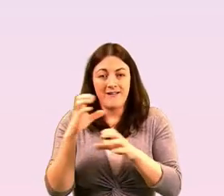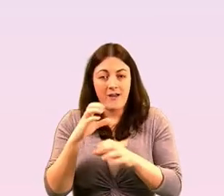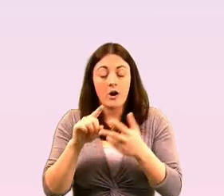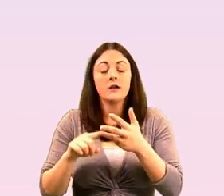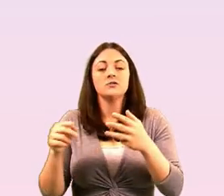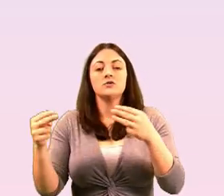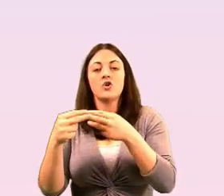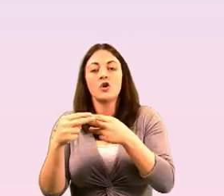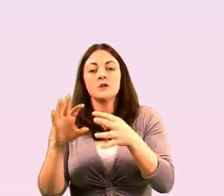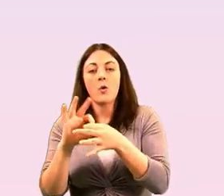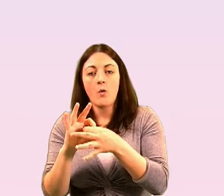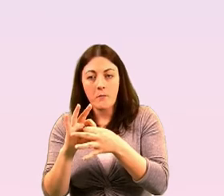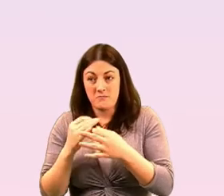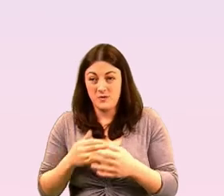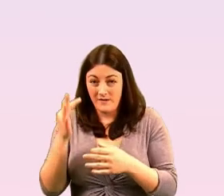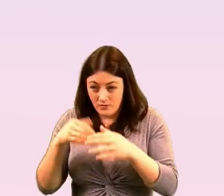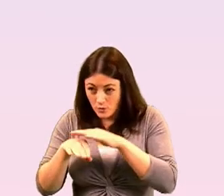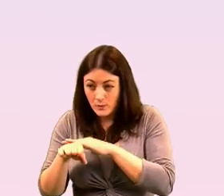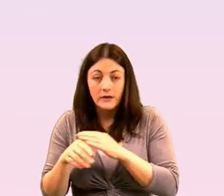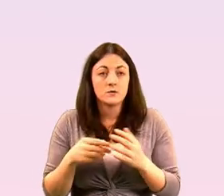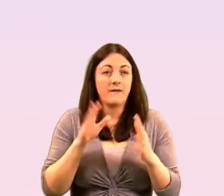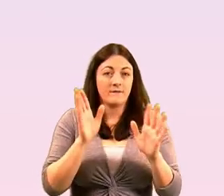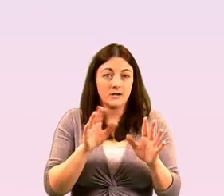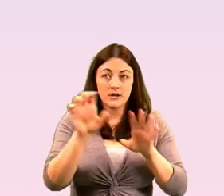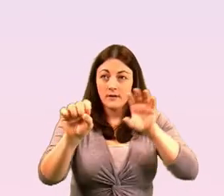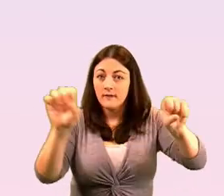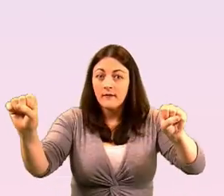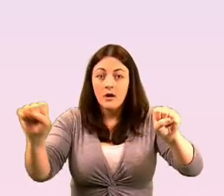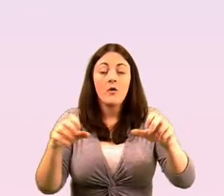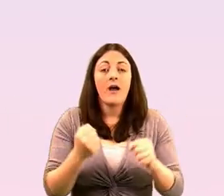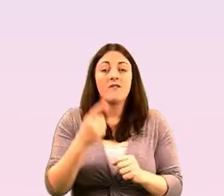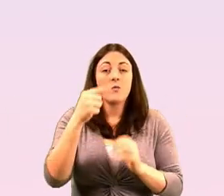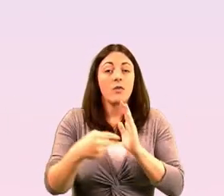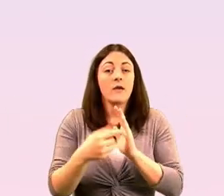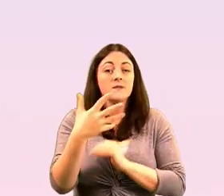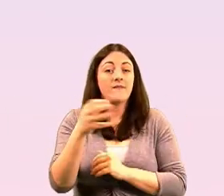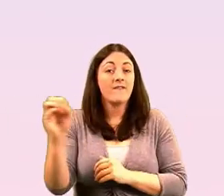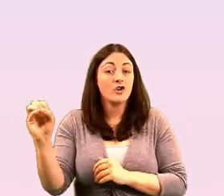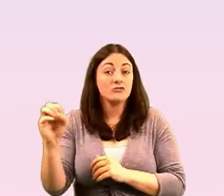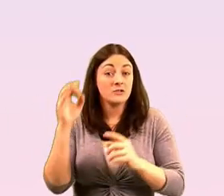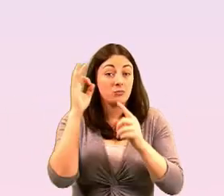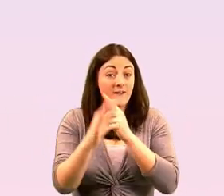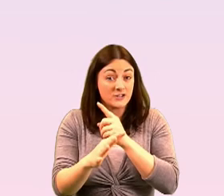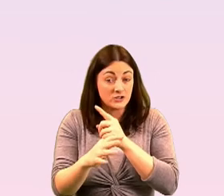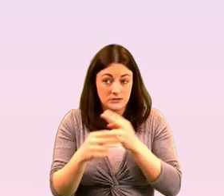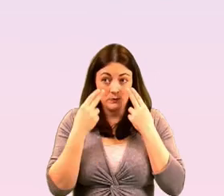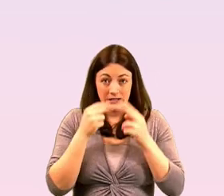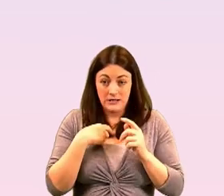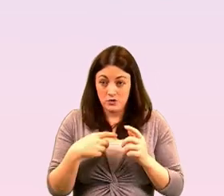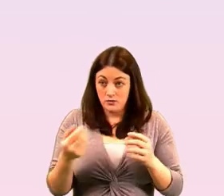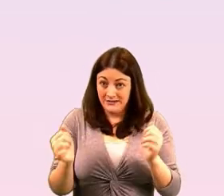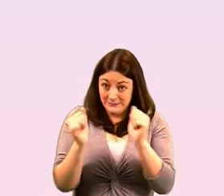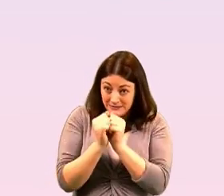so believe it or not when we mapped it all out there's only 1500 professionals that we need to train to